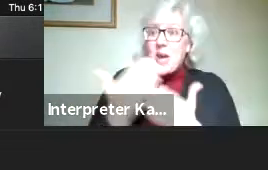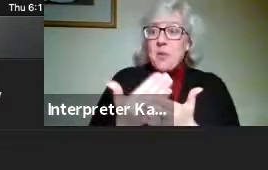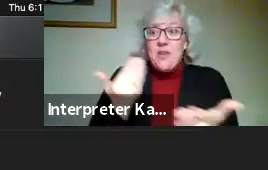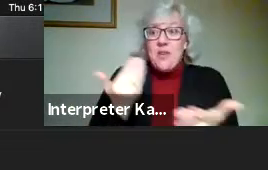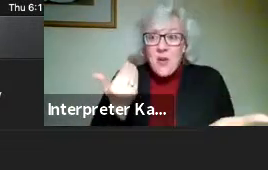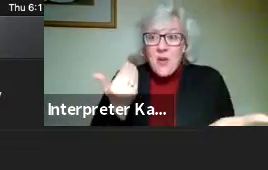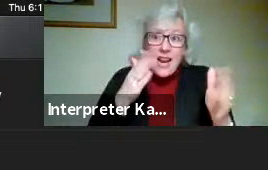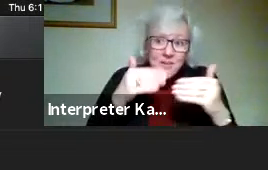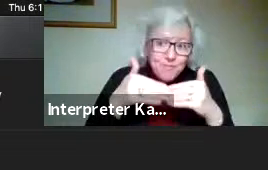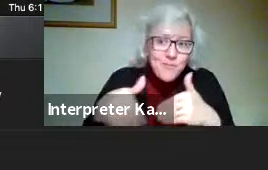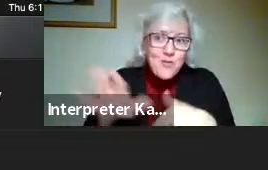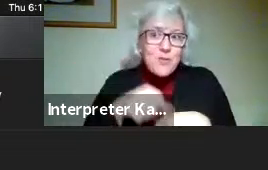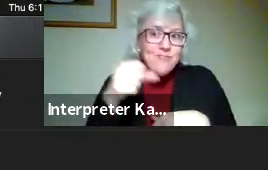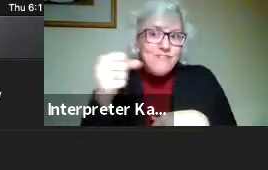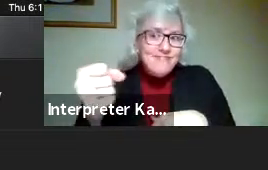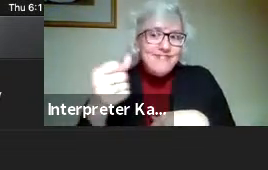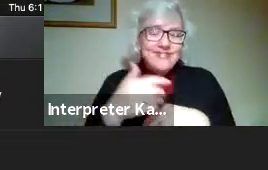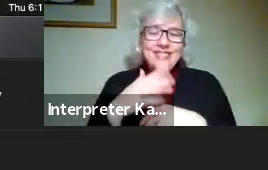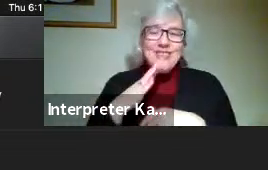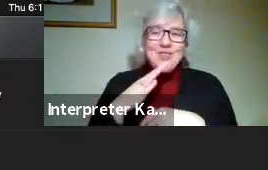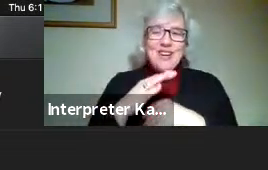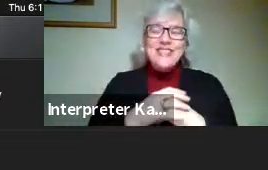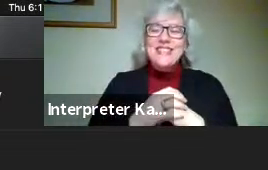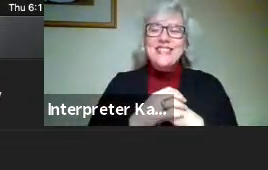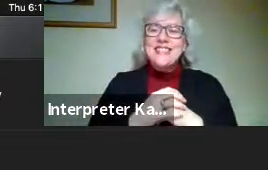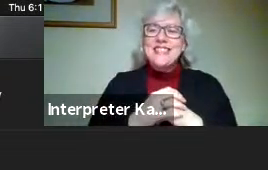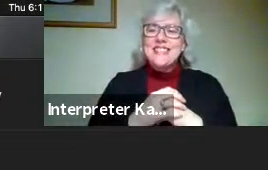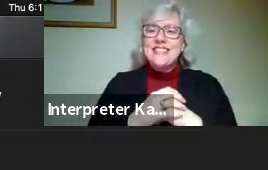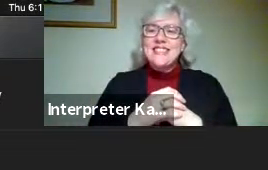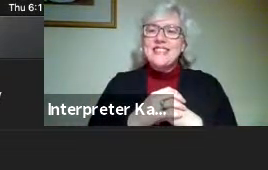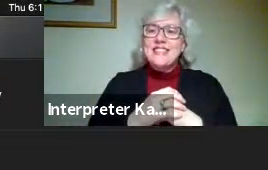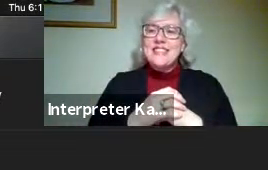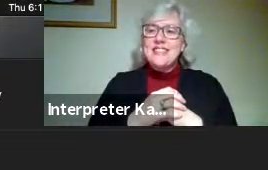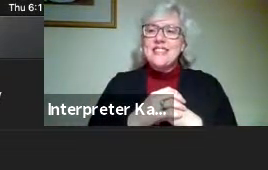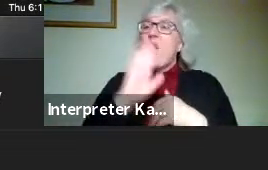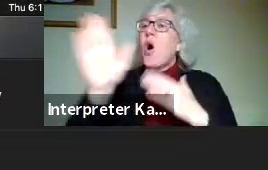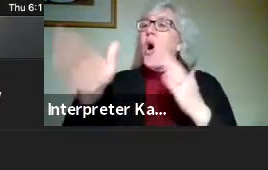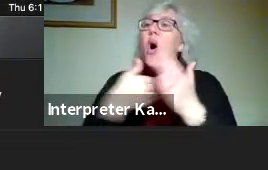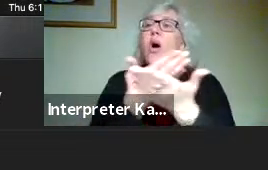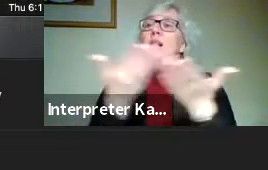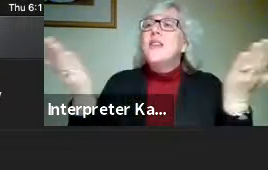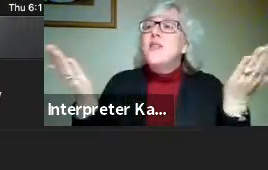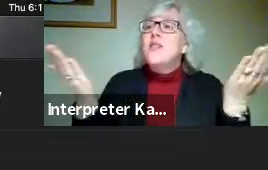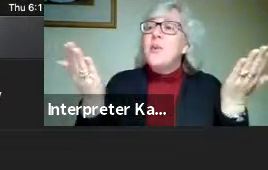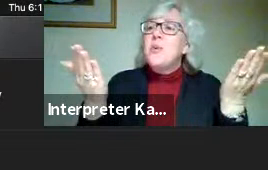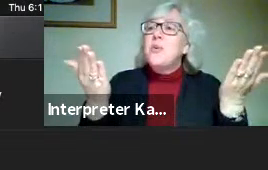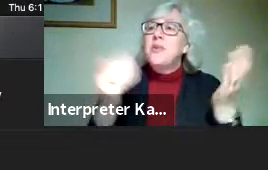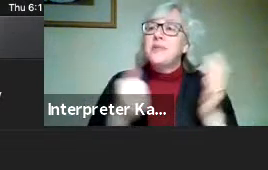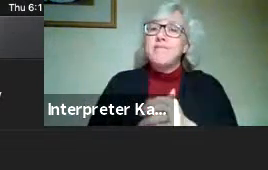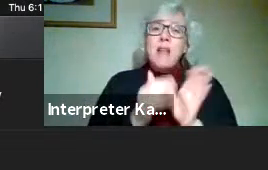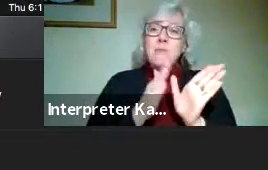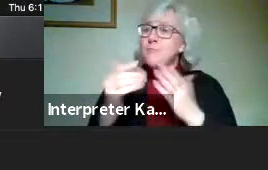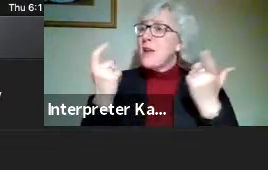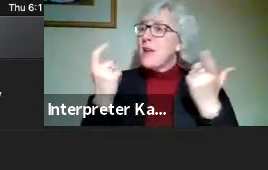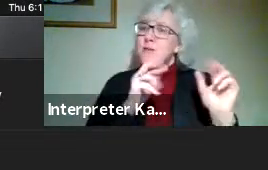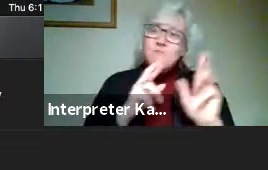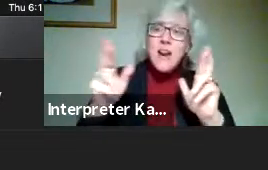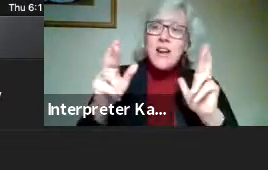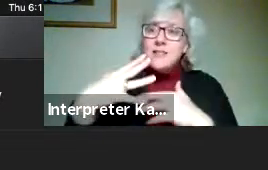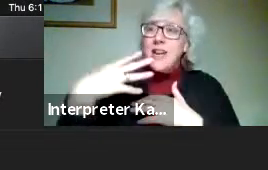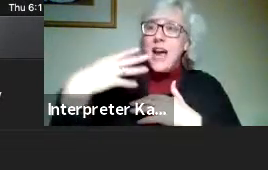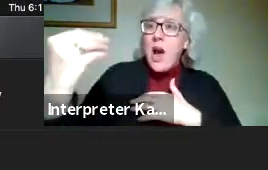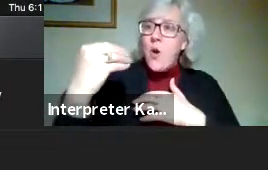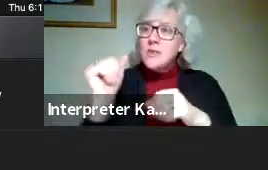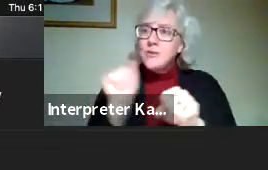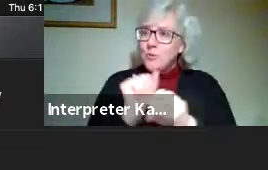move the mic over to someone else is that all of you are prepared. Our graduates are prepared to go out